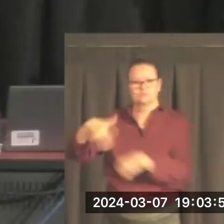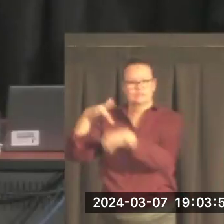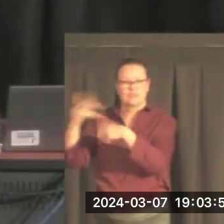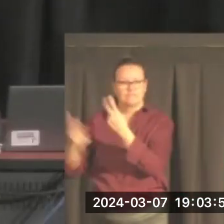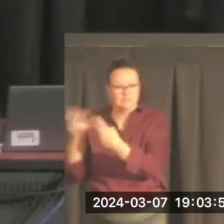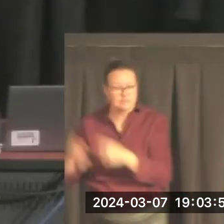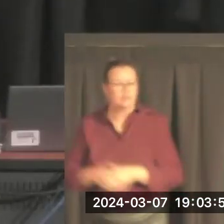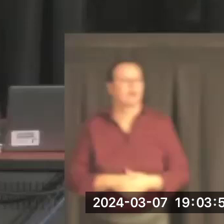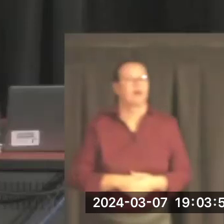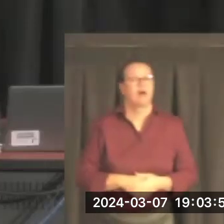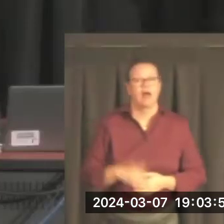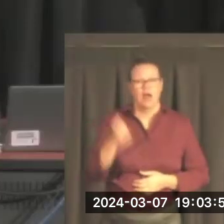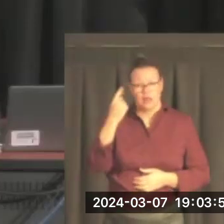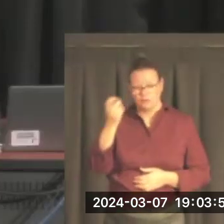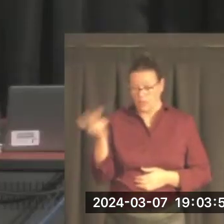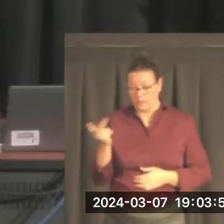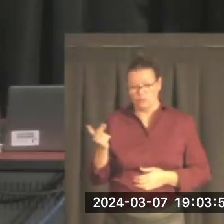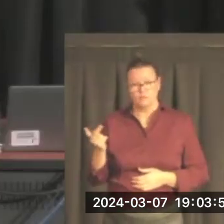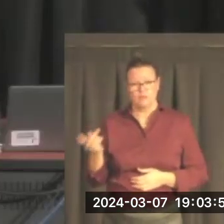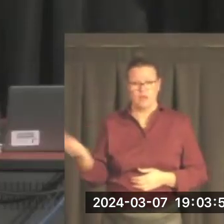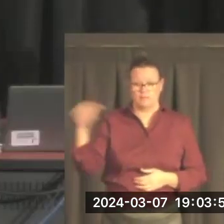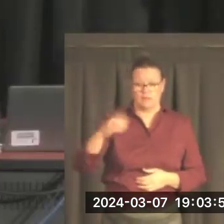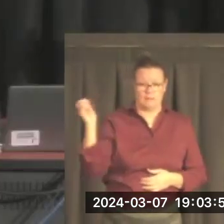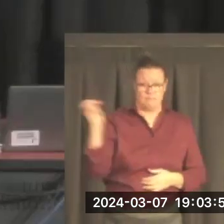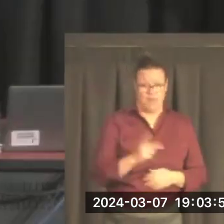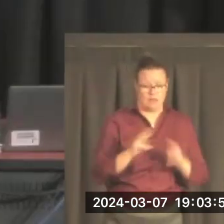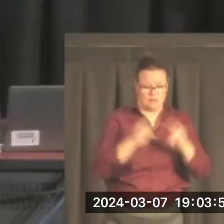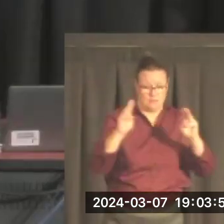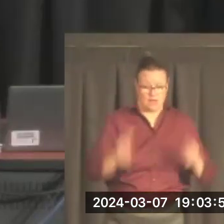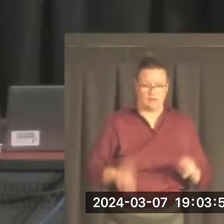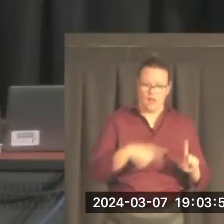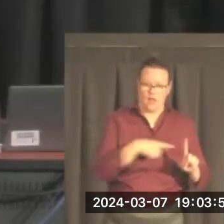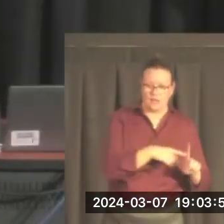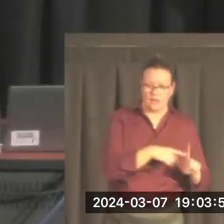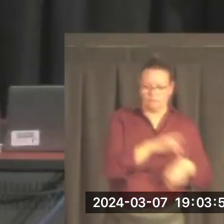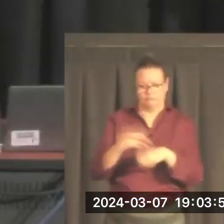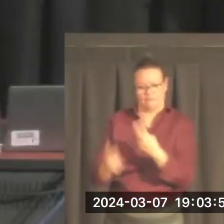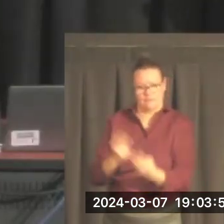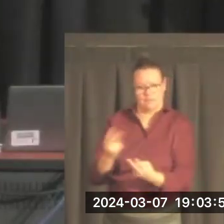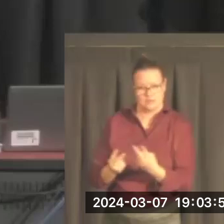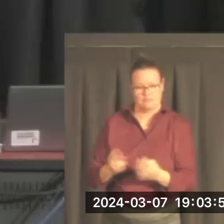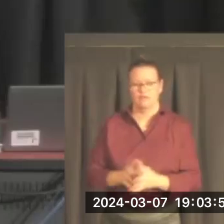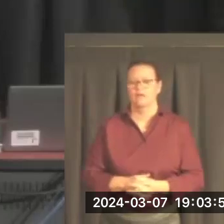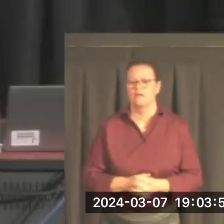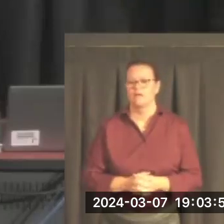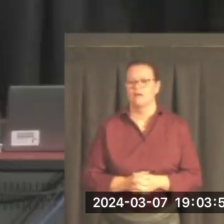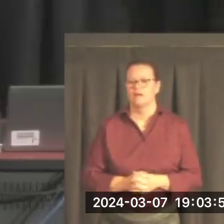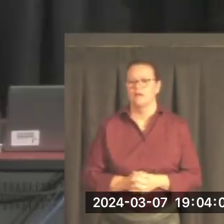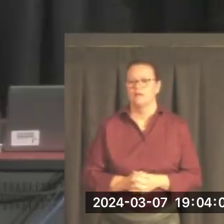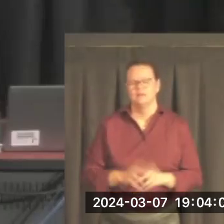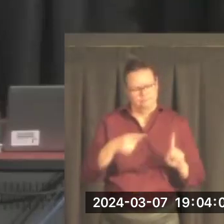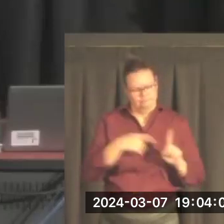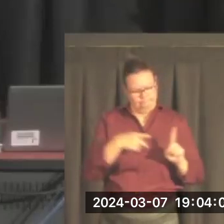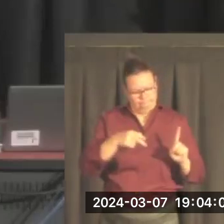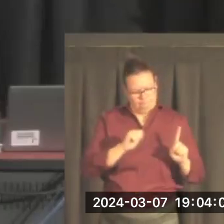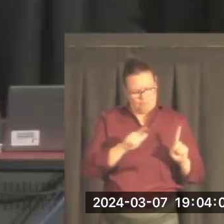visit home to Montana. And it was also Paul, I think, who more than anyone